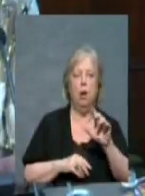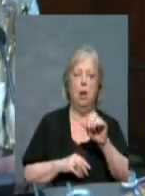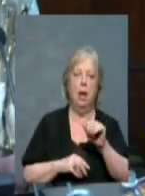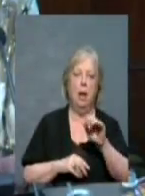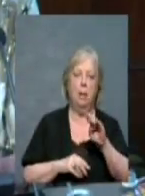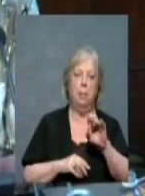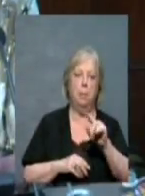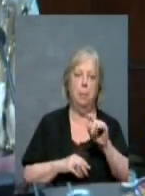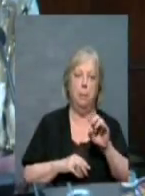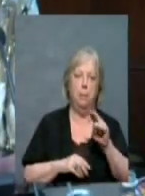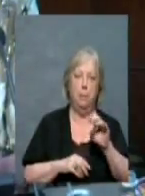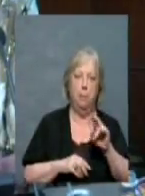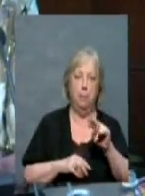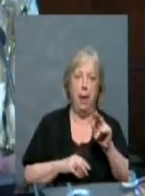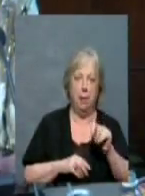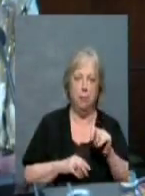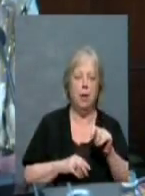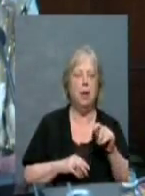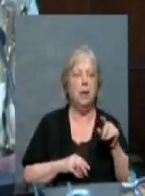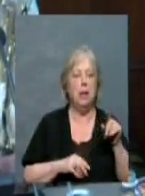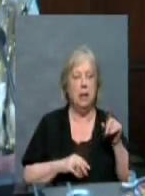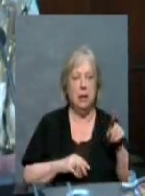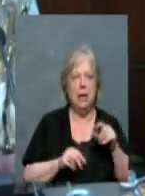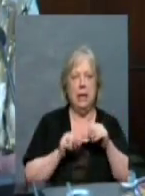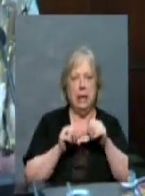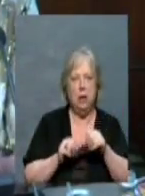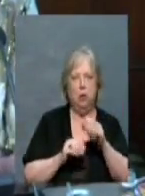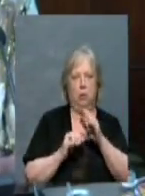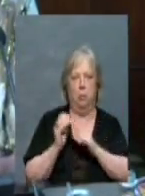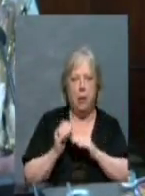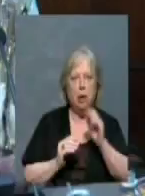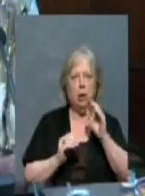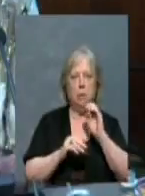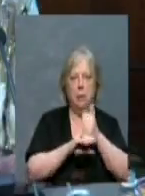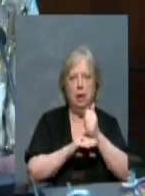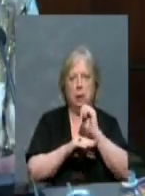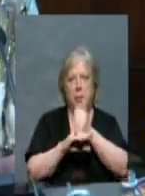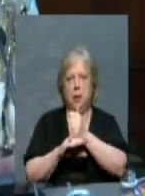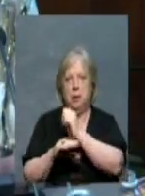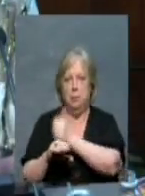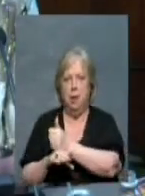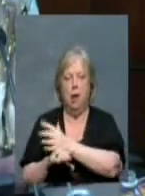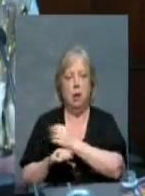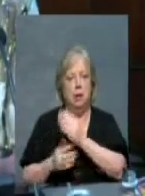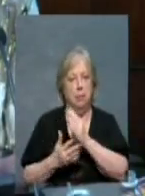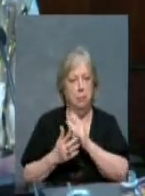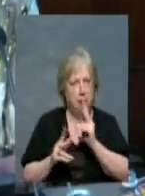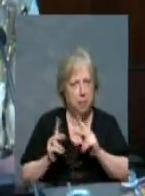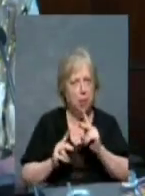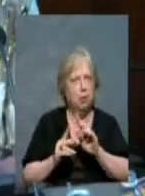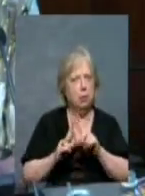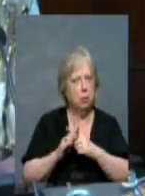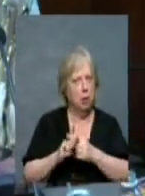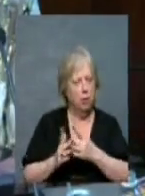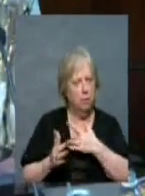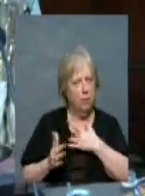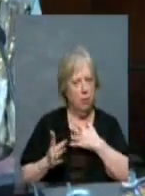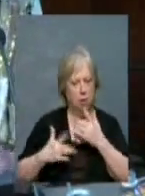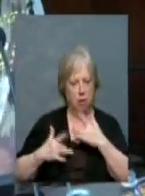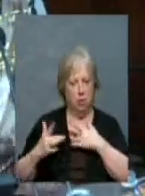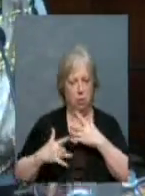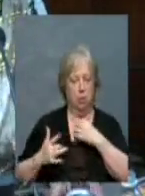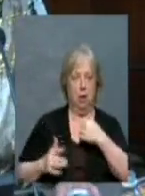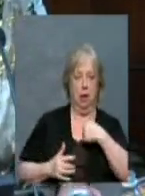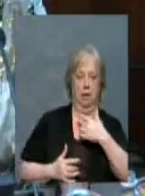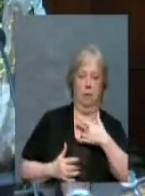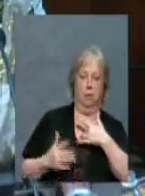and people are growing concerned. I'm growing concerned, and there has been opposition to this. I've received some calls from the people that